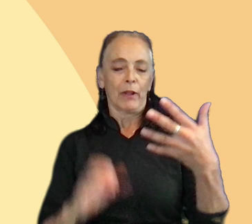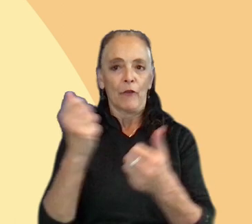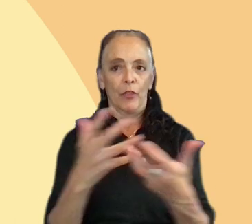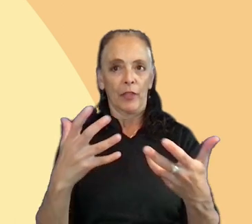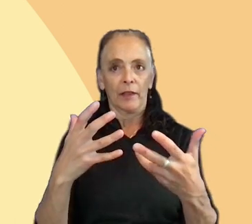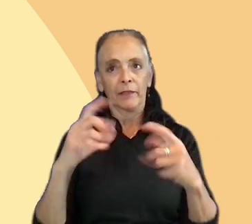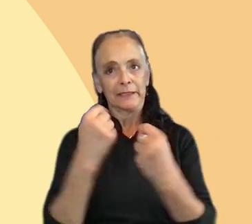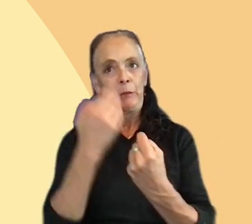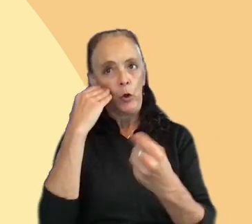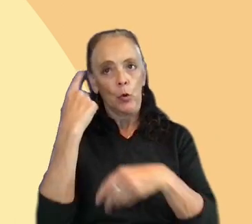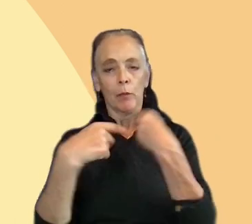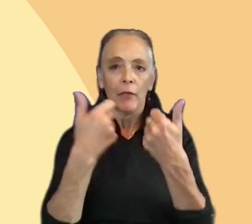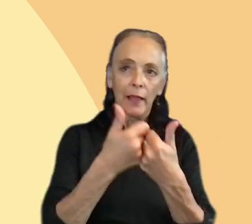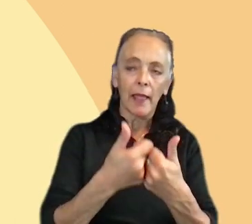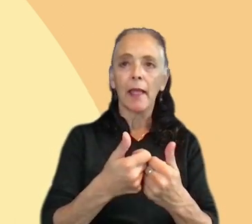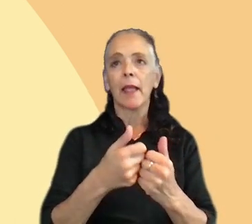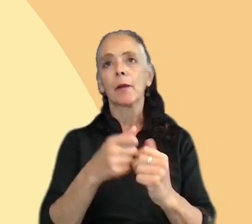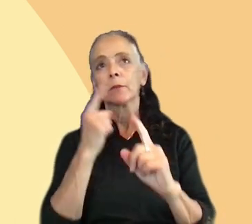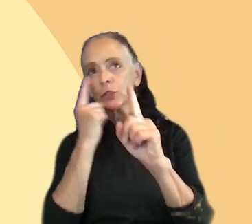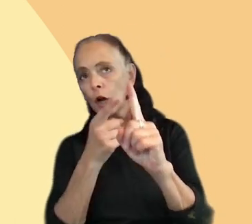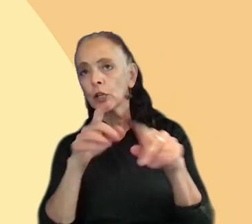and the target, the audience, and the market.